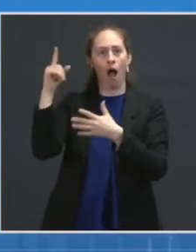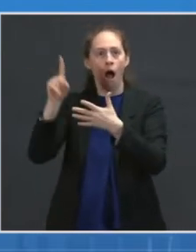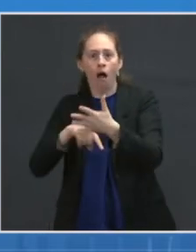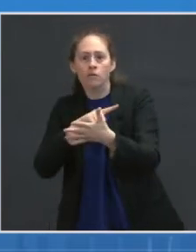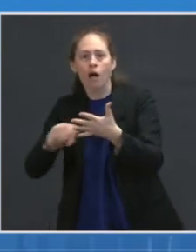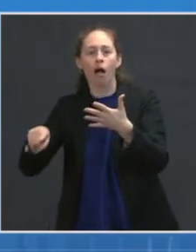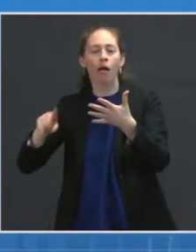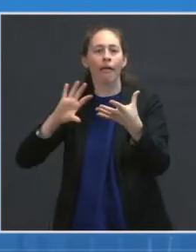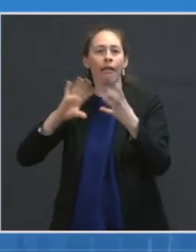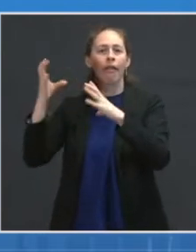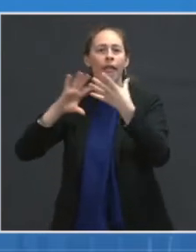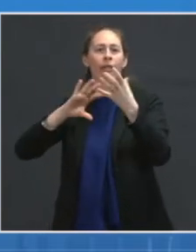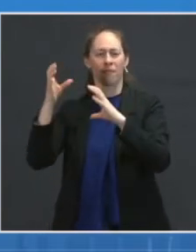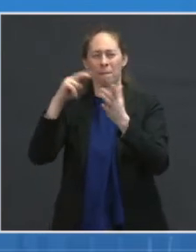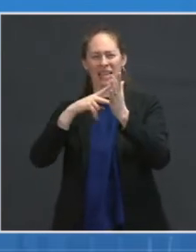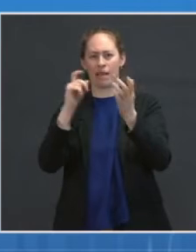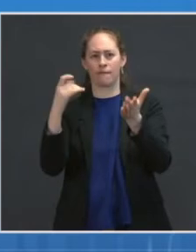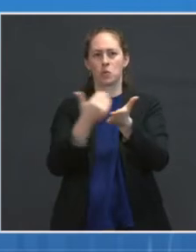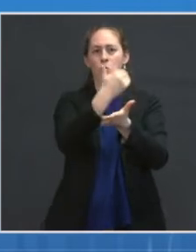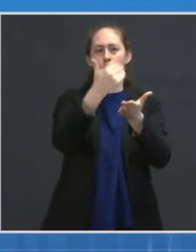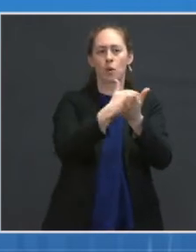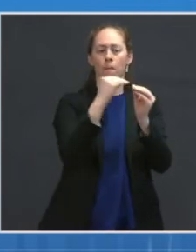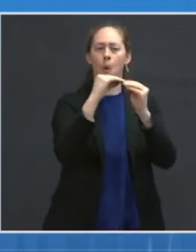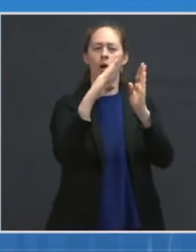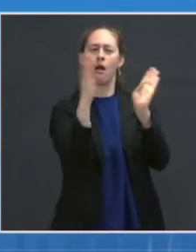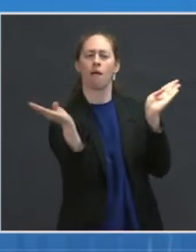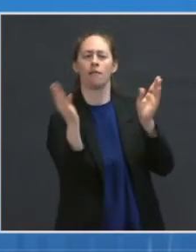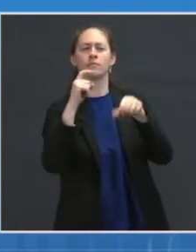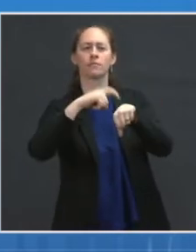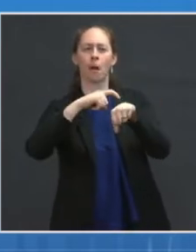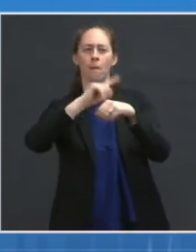are going to want to be prepared for the additional volume.